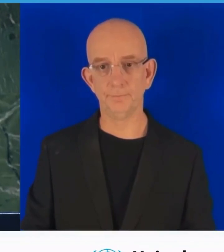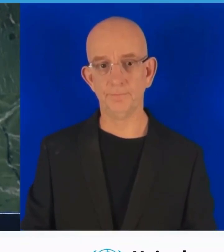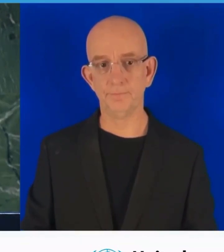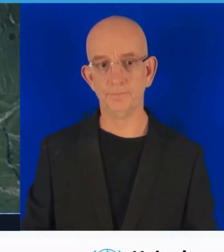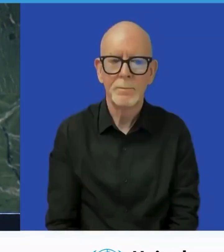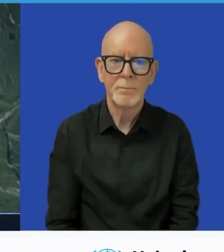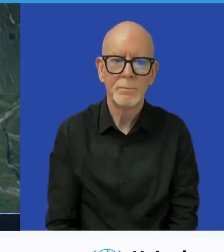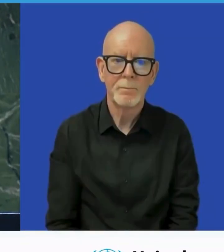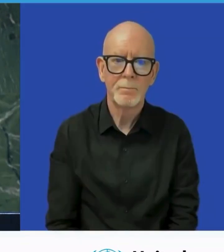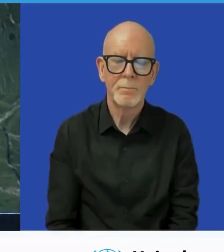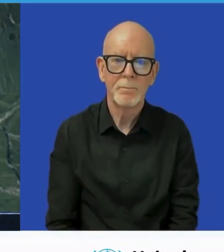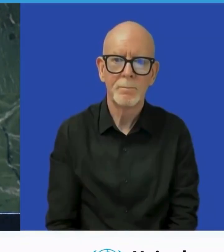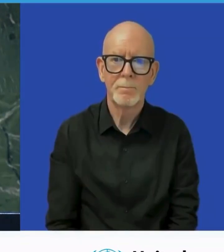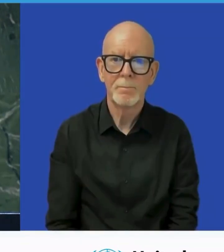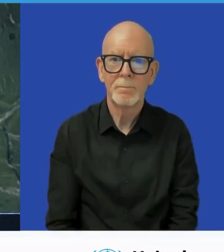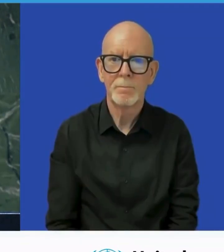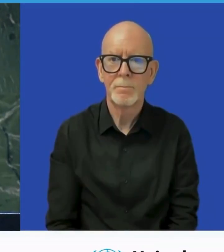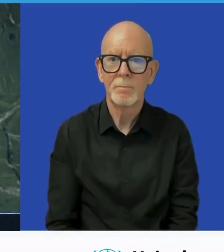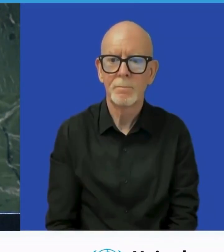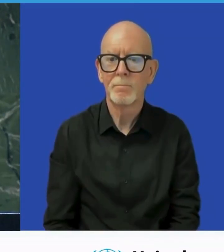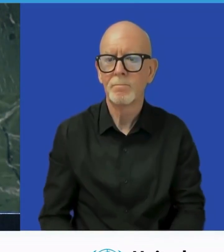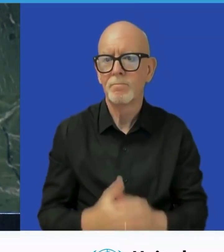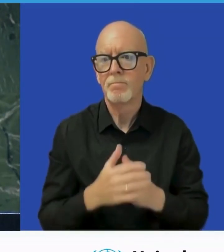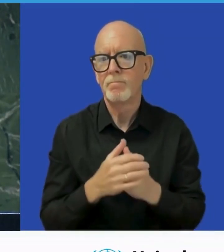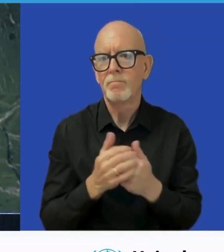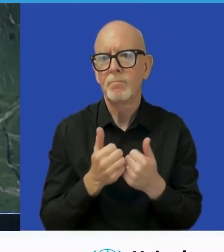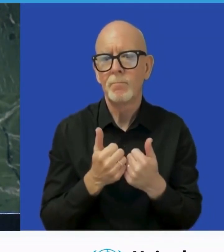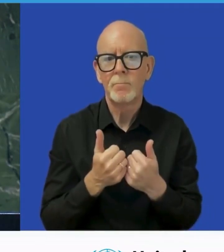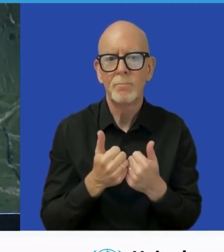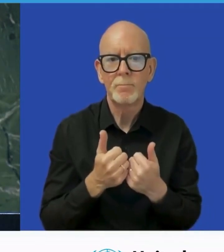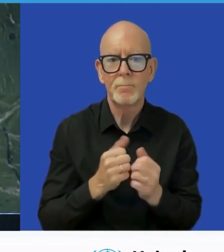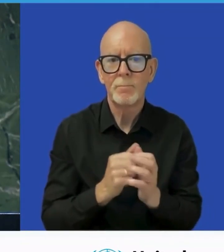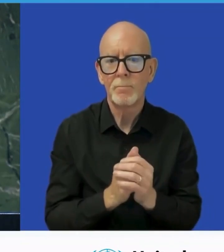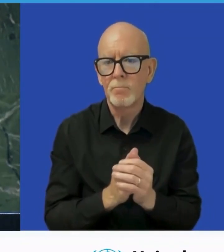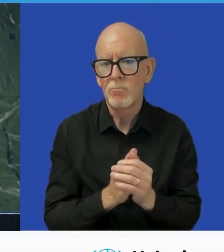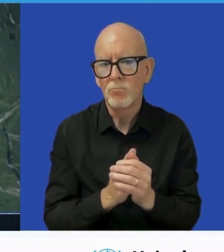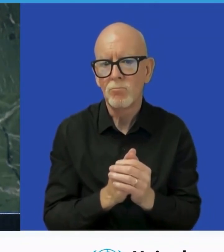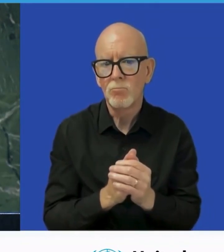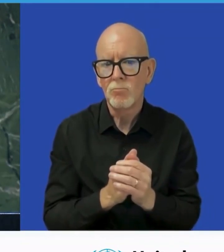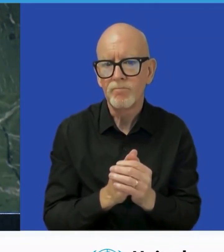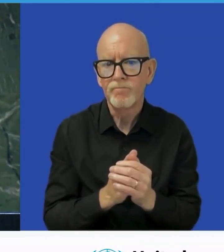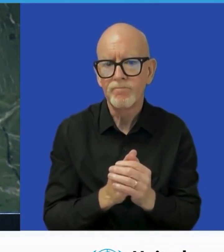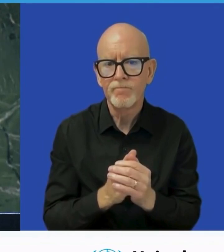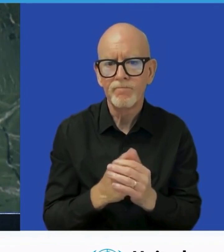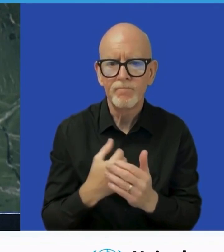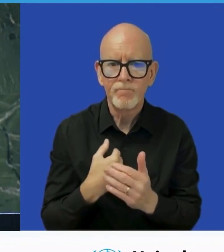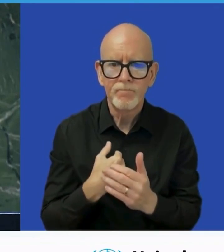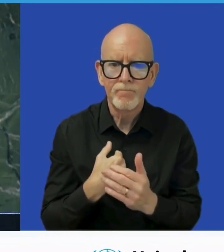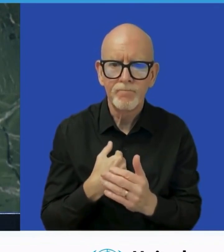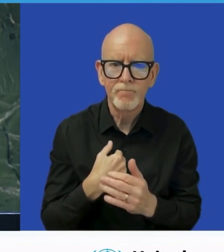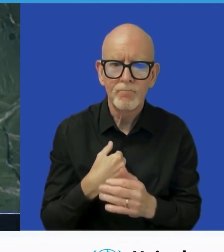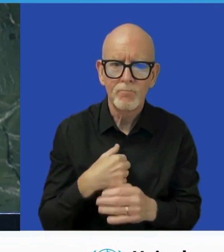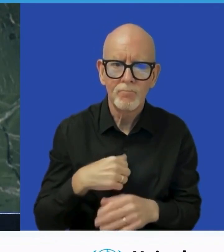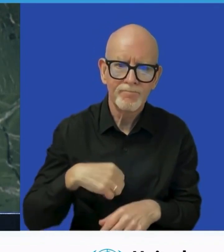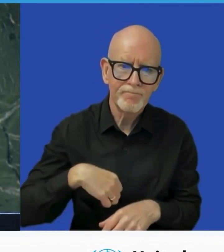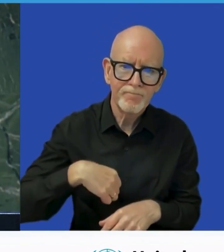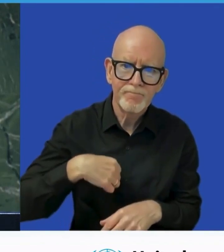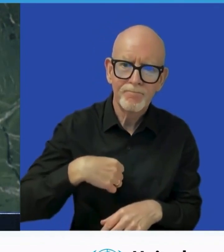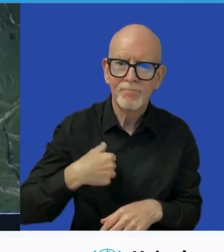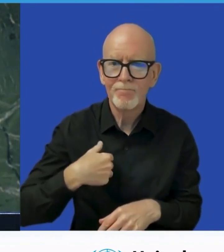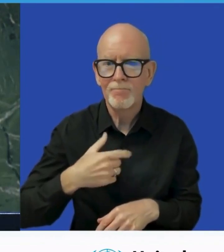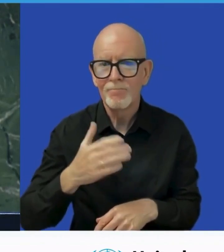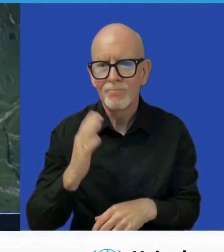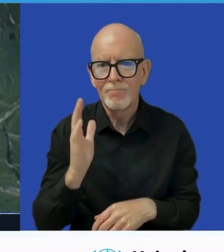delivering this statement on behalf of the MCTA countries, Mexico, Indonesia, the